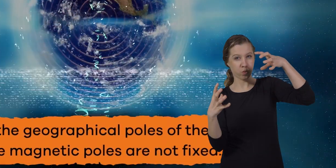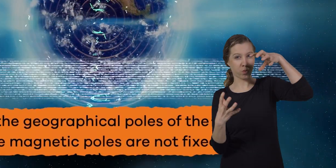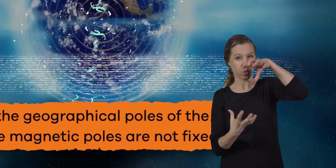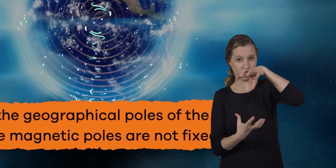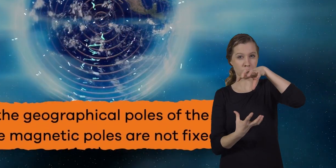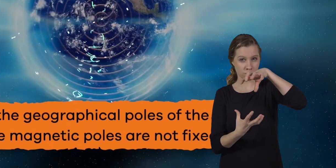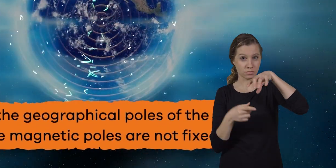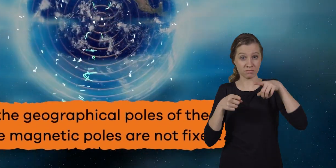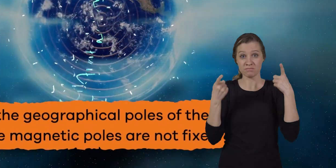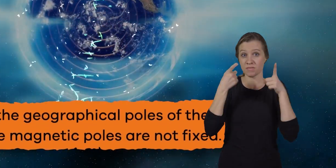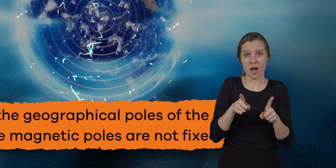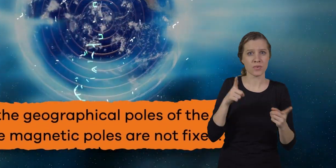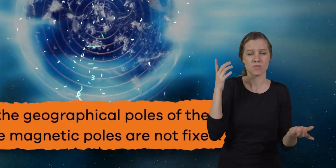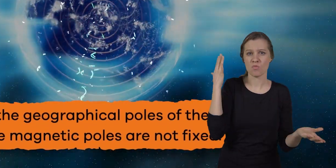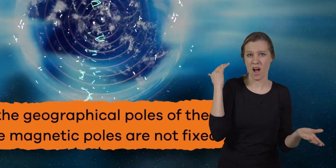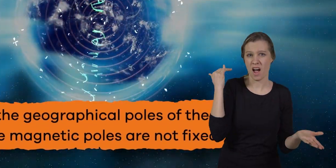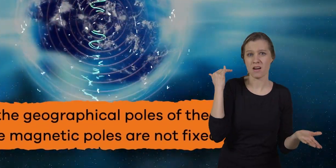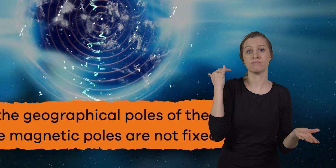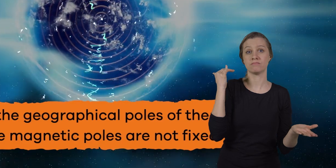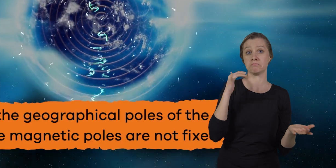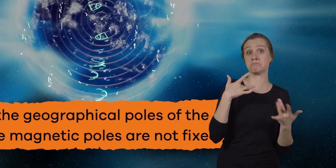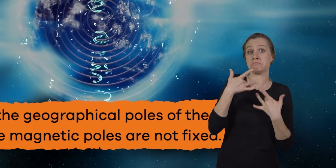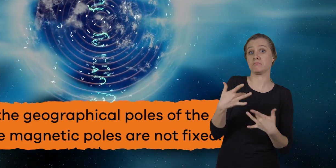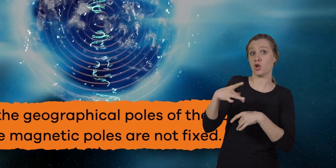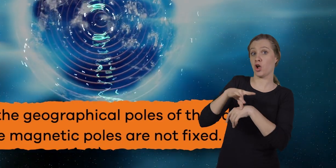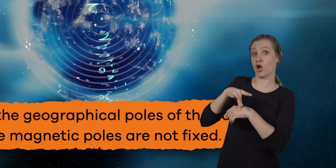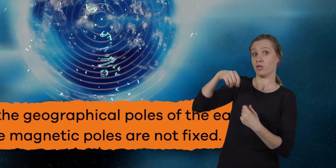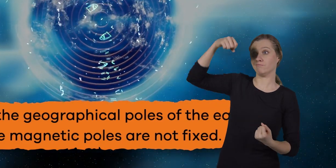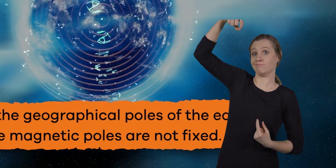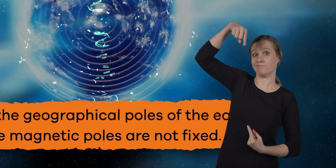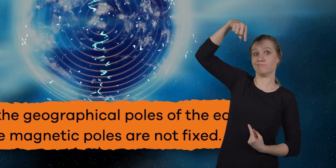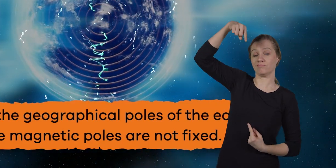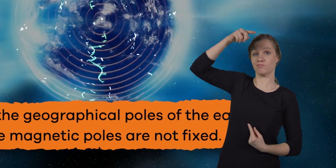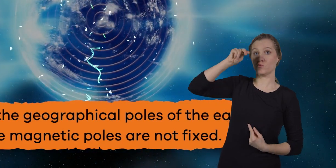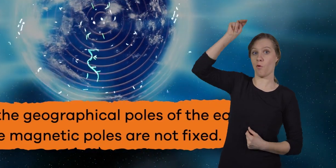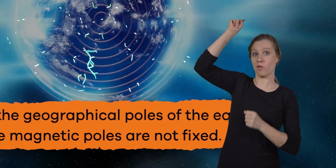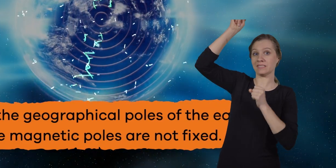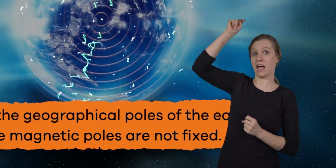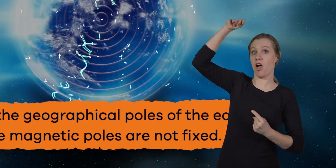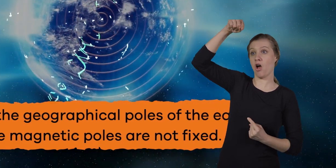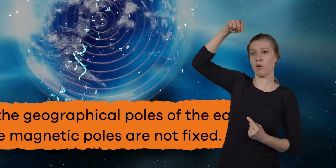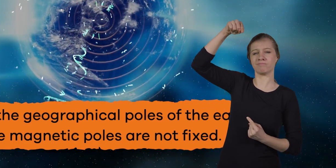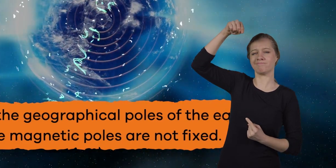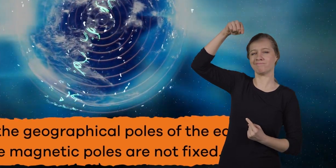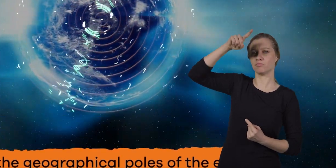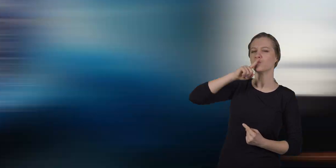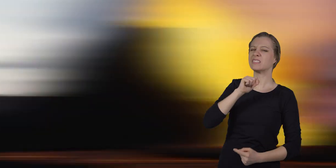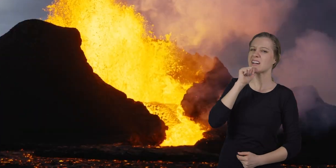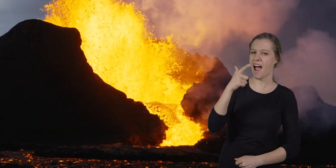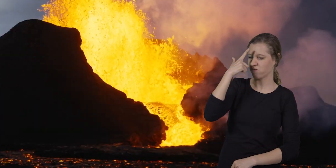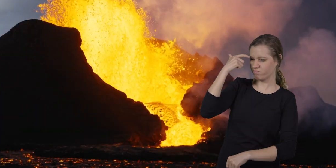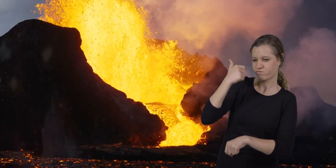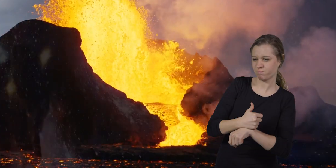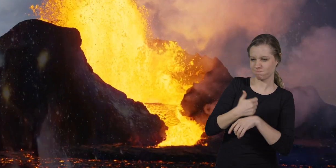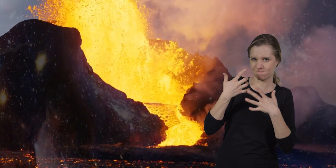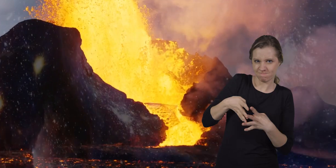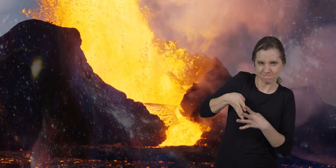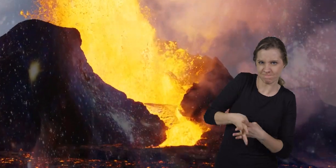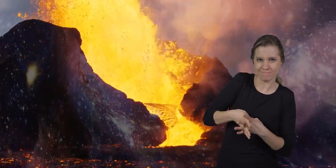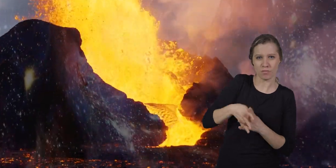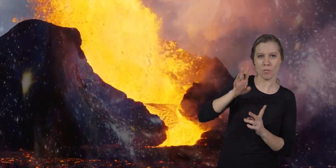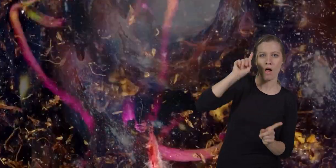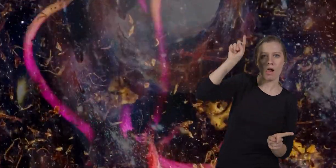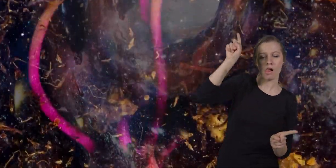because unlike the geographical poles of the earth the magnetic poles are not fixed but this process